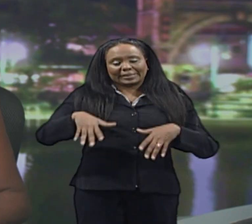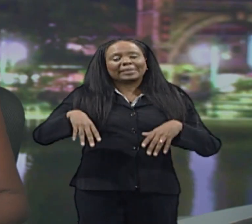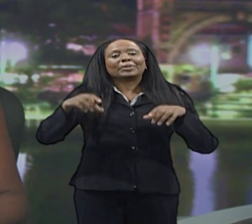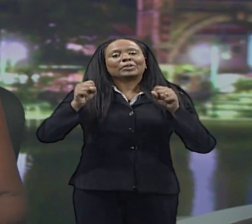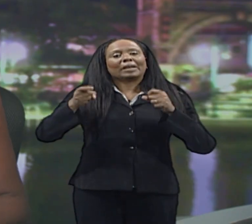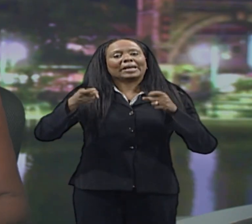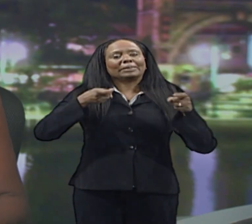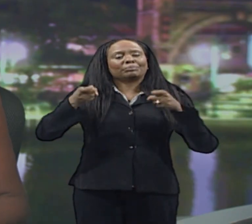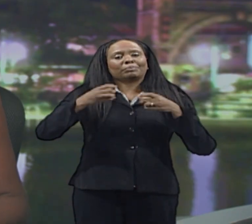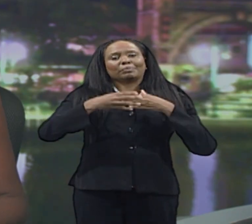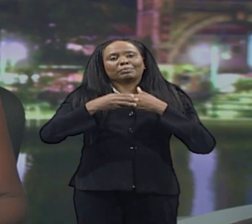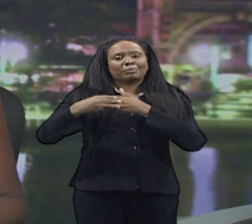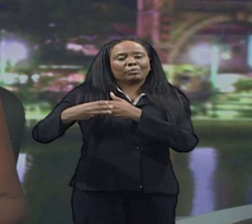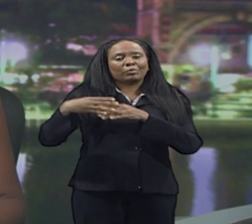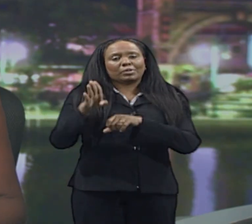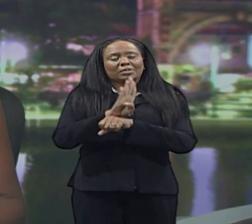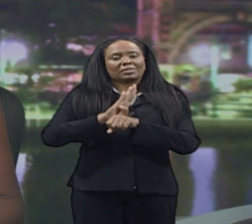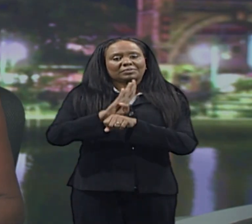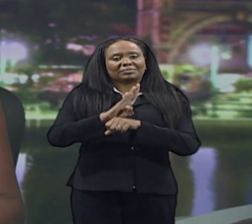in moving the country forward.